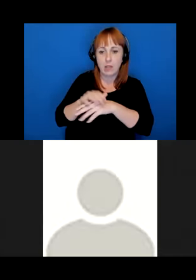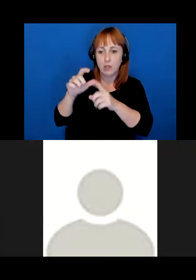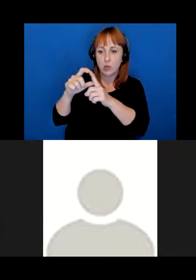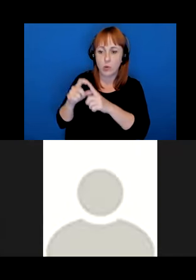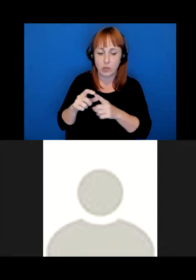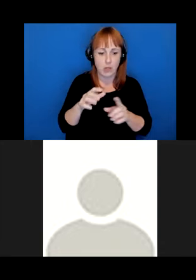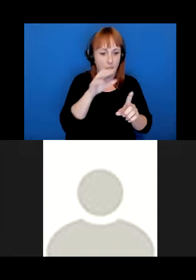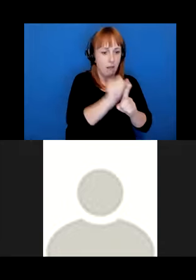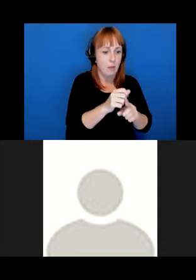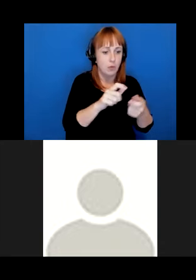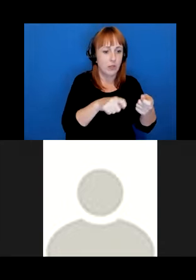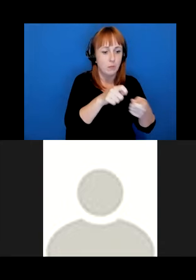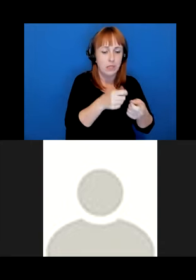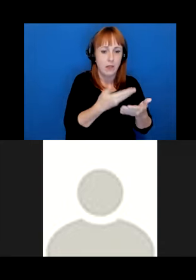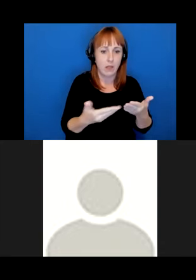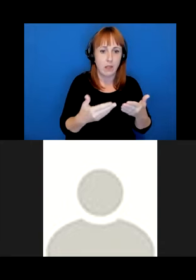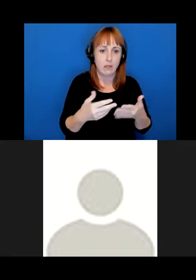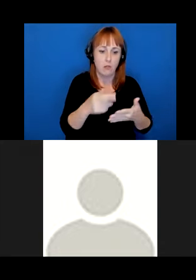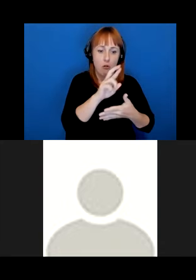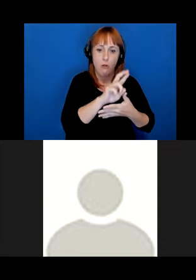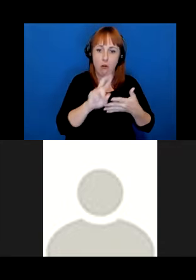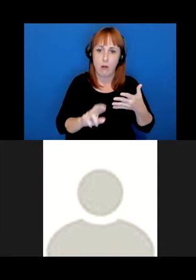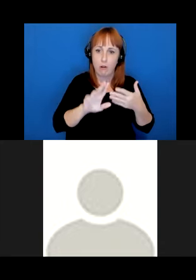to start with a letter R, R words.